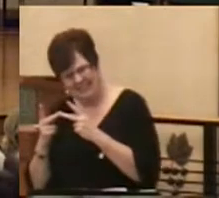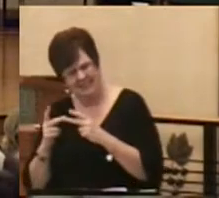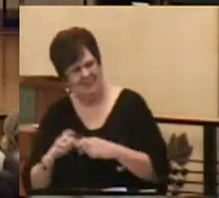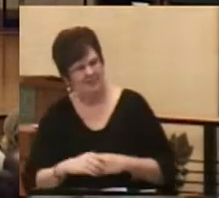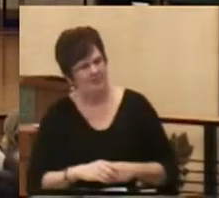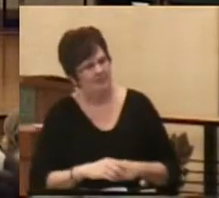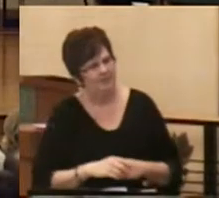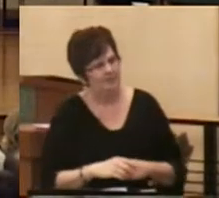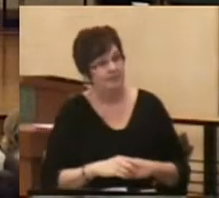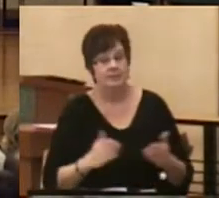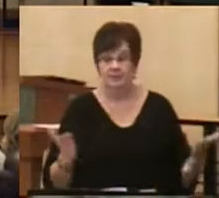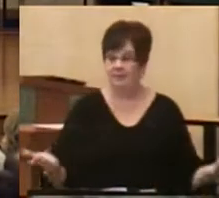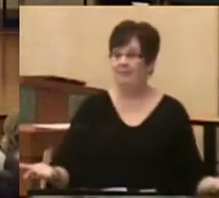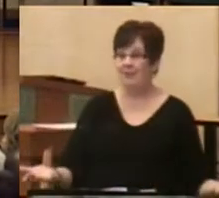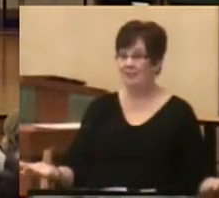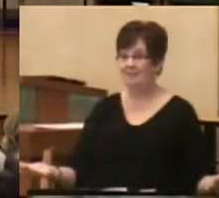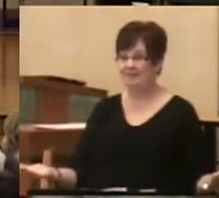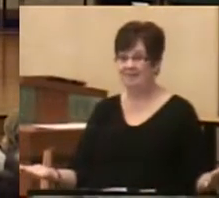Even here.